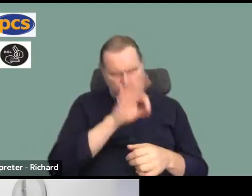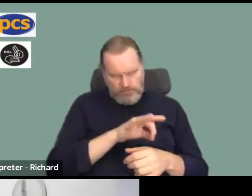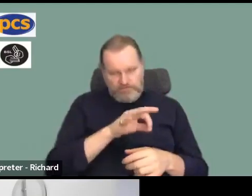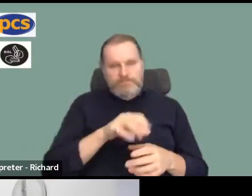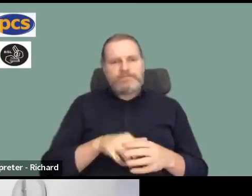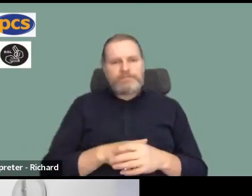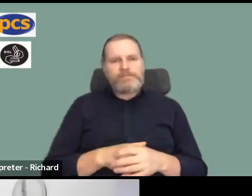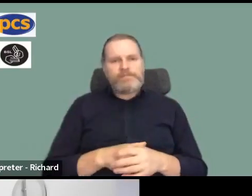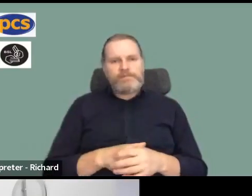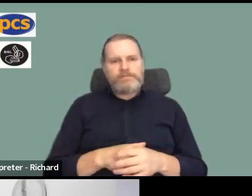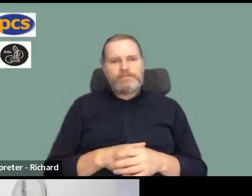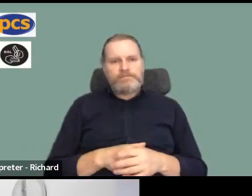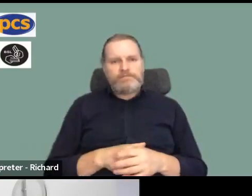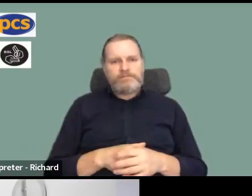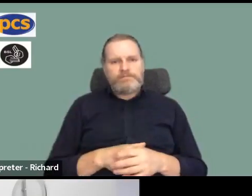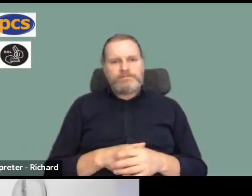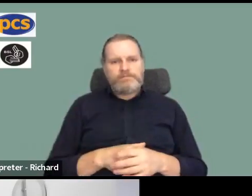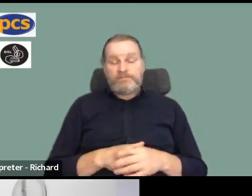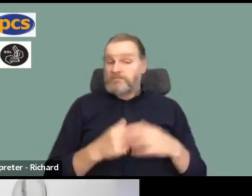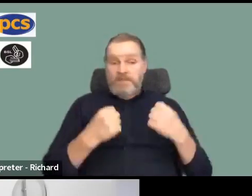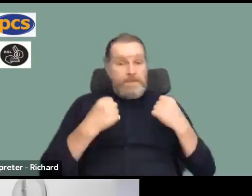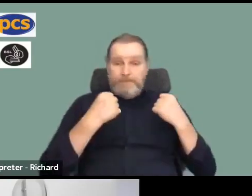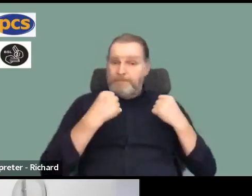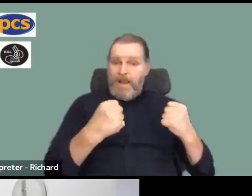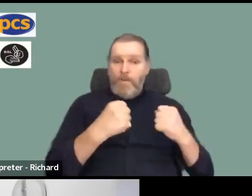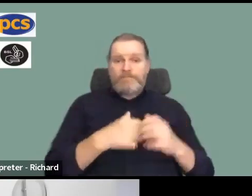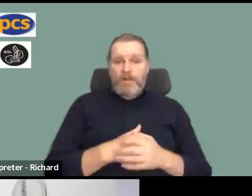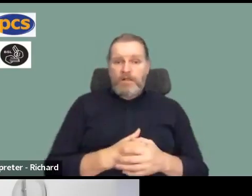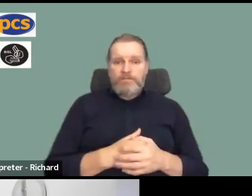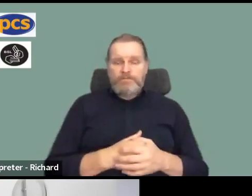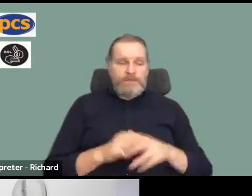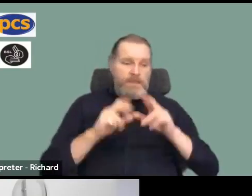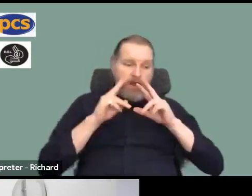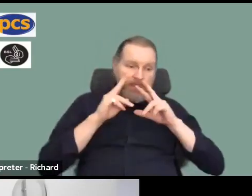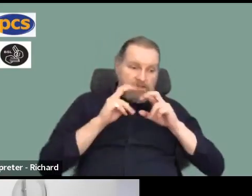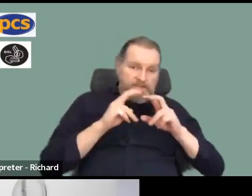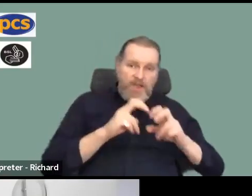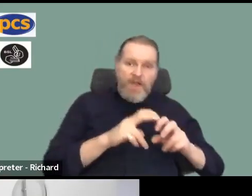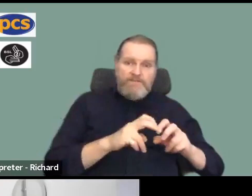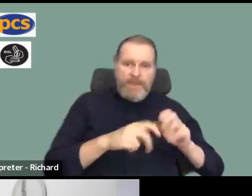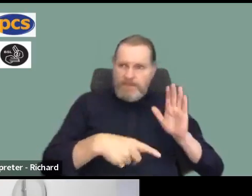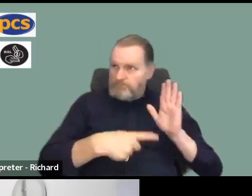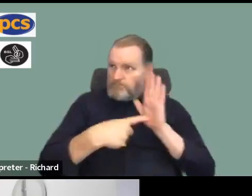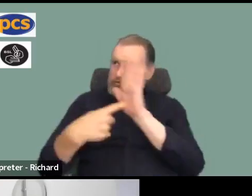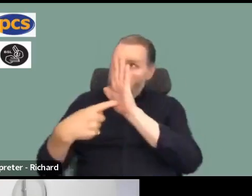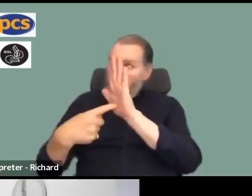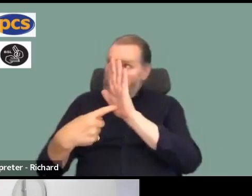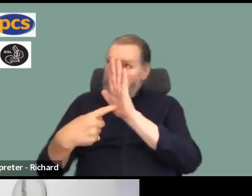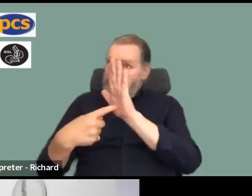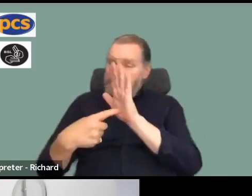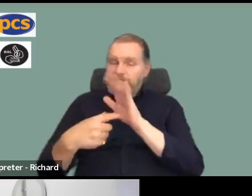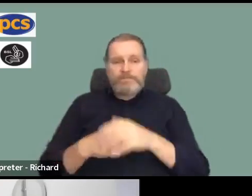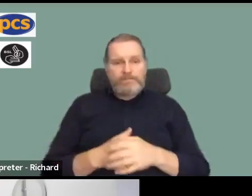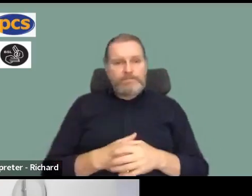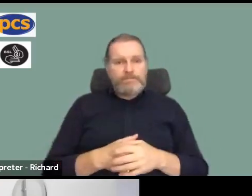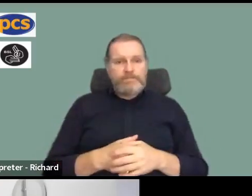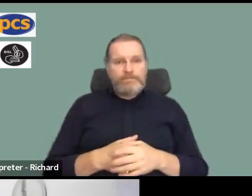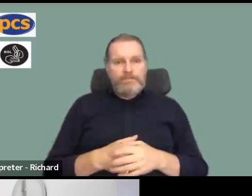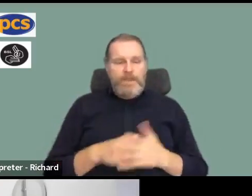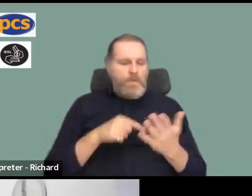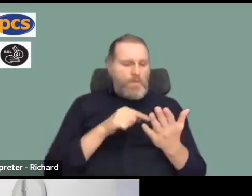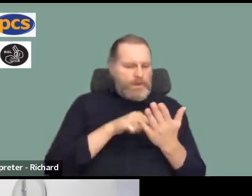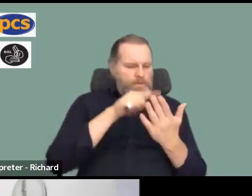look, I think those words are very powerful. The survey of members I mentioned at the beginning is heartbreaking when you actually go through the responses.